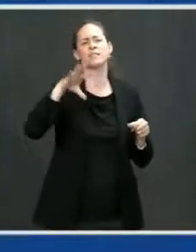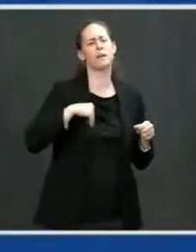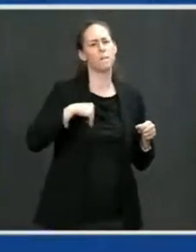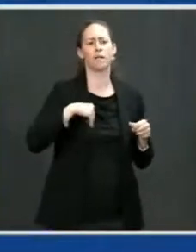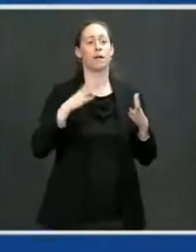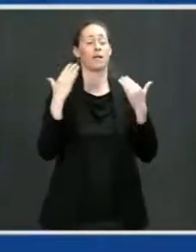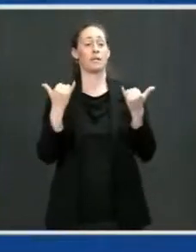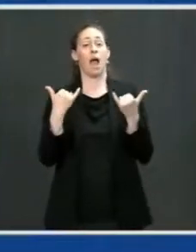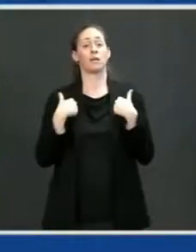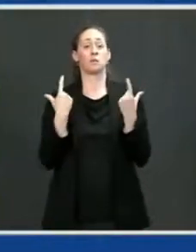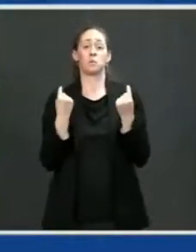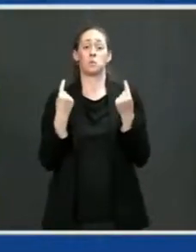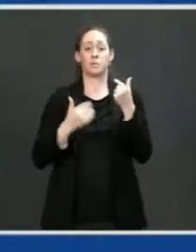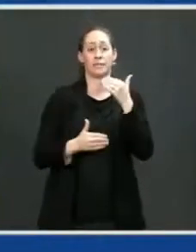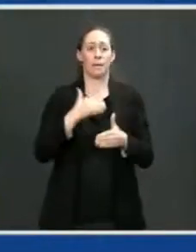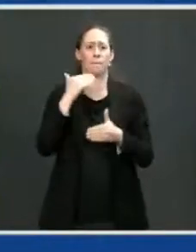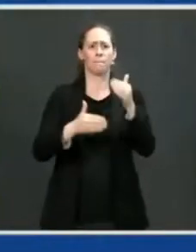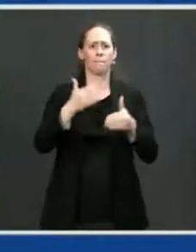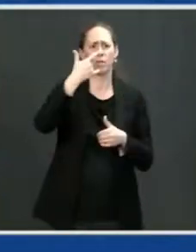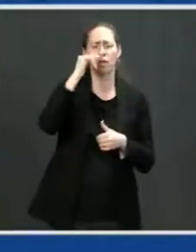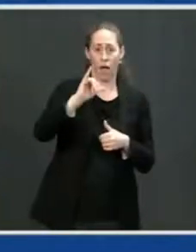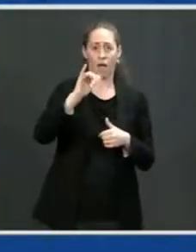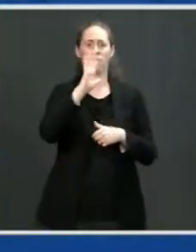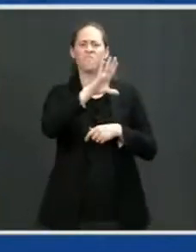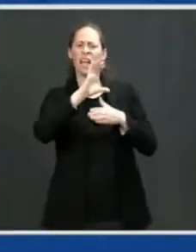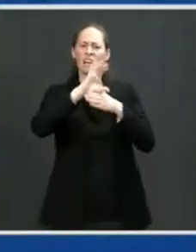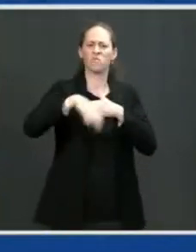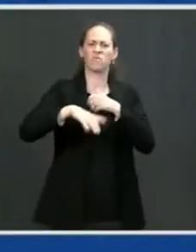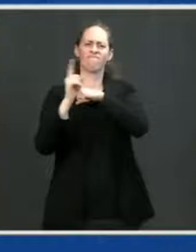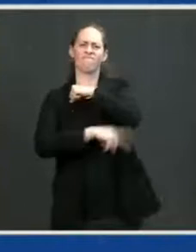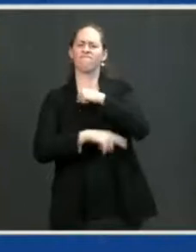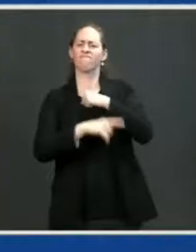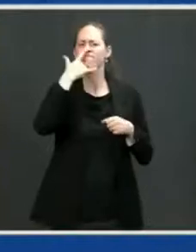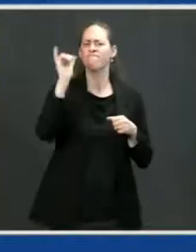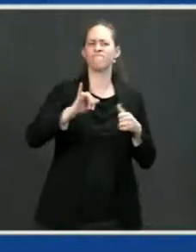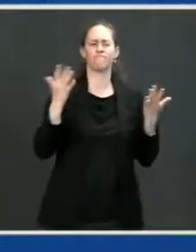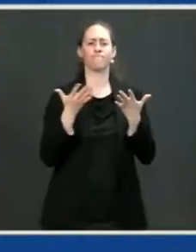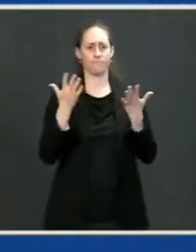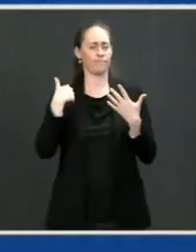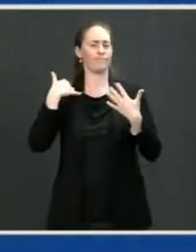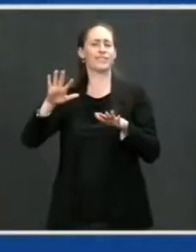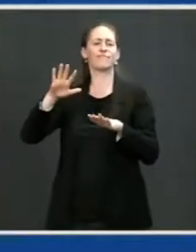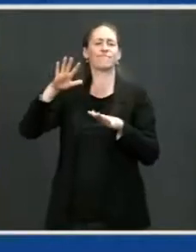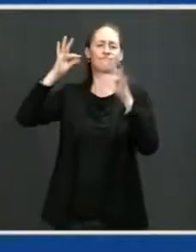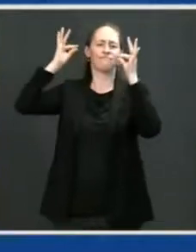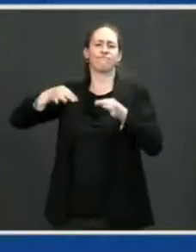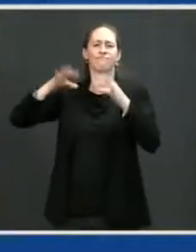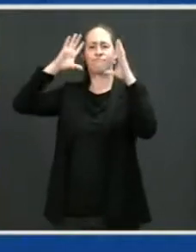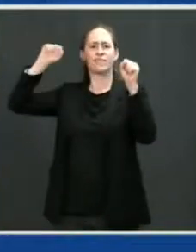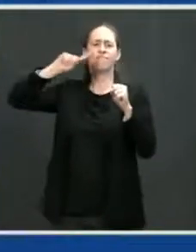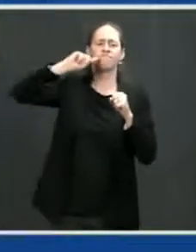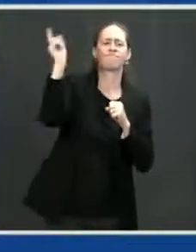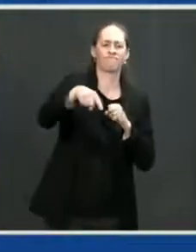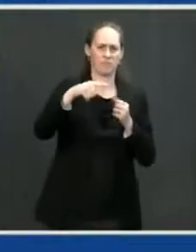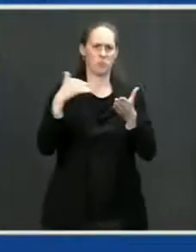consequence of their actions. I've also signed an executive order authorizing new measures, including sanctions to address